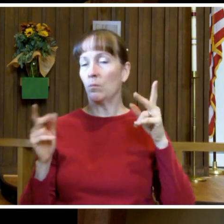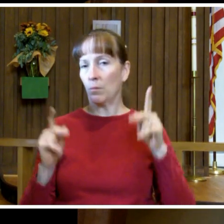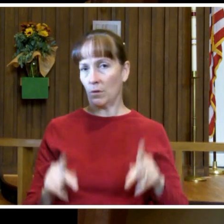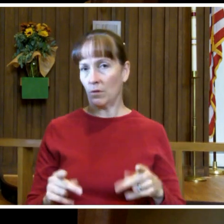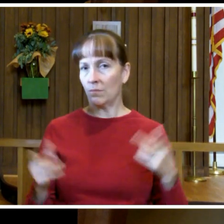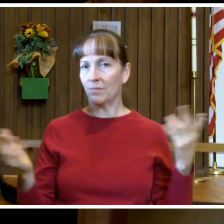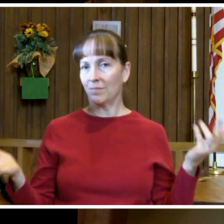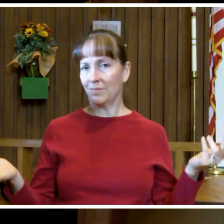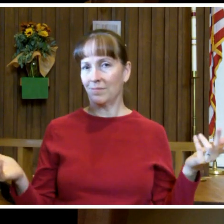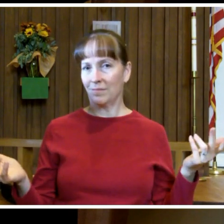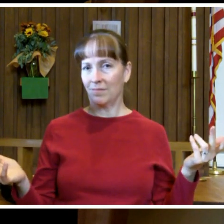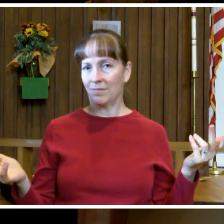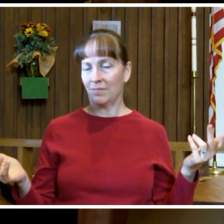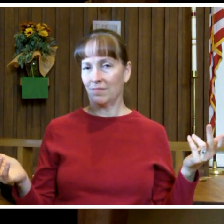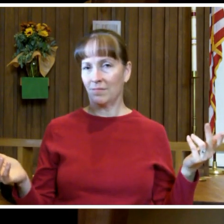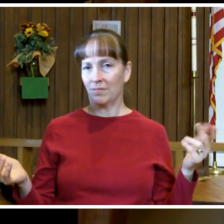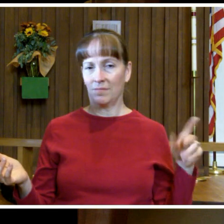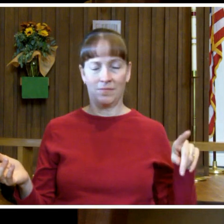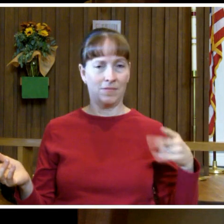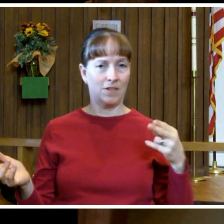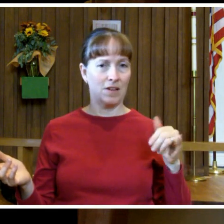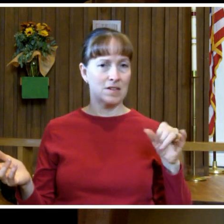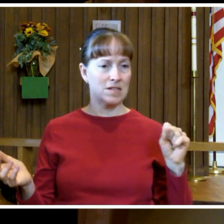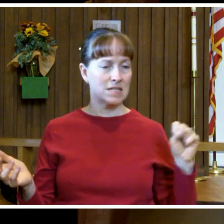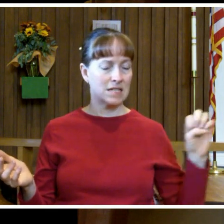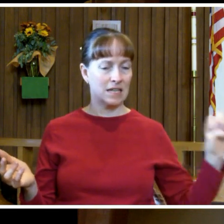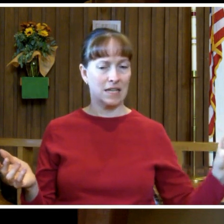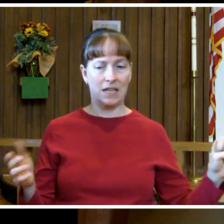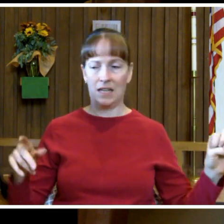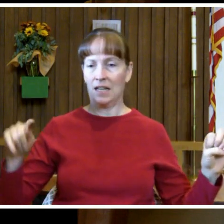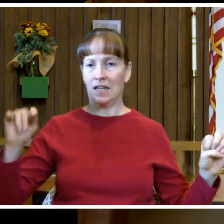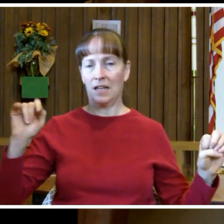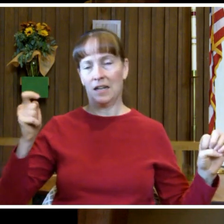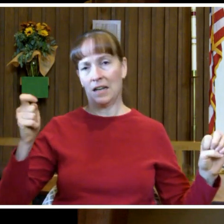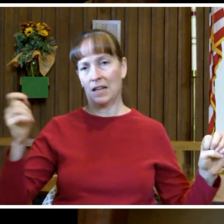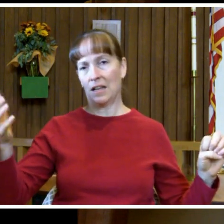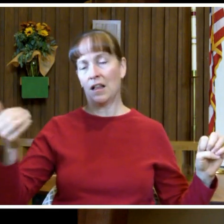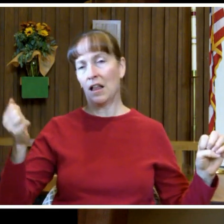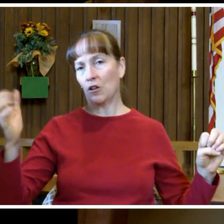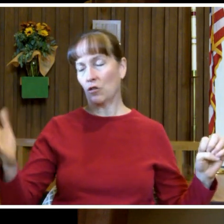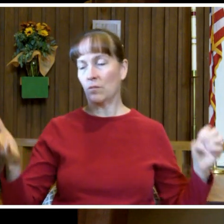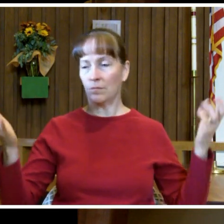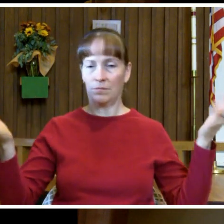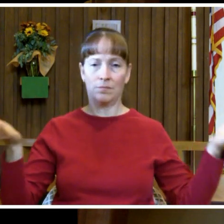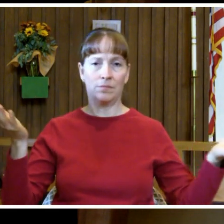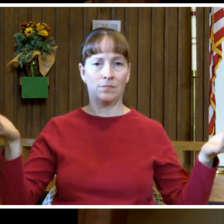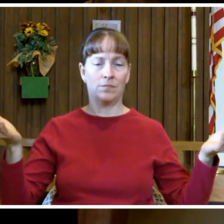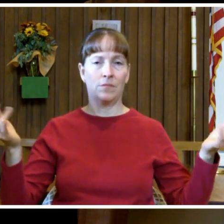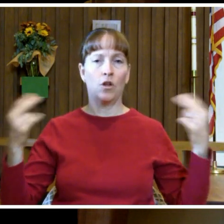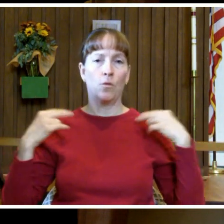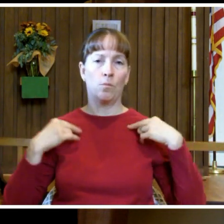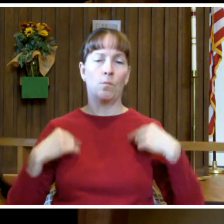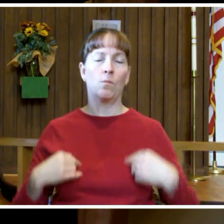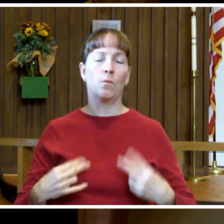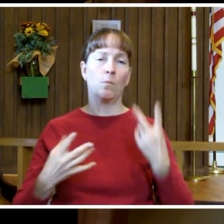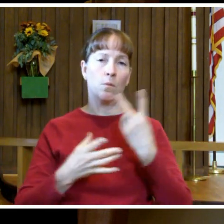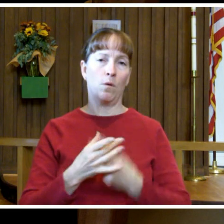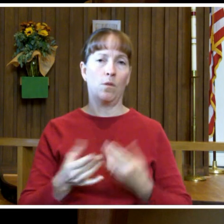The Pharisee and the tax collector in the parable are human beings.